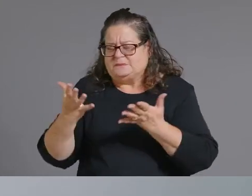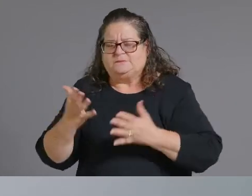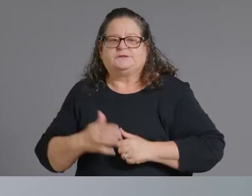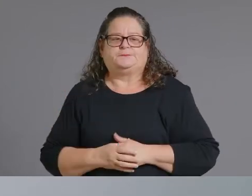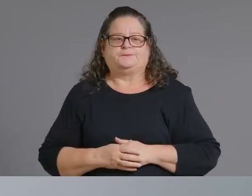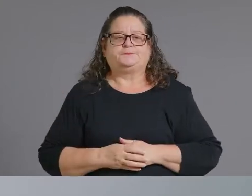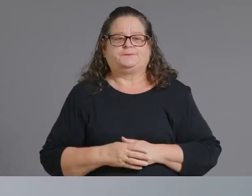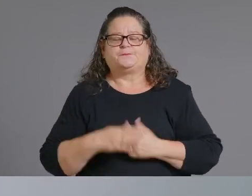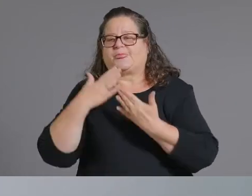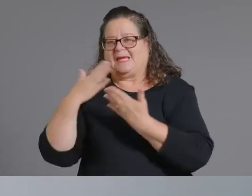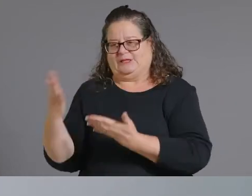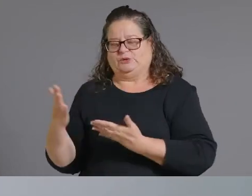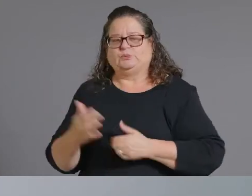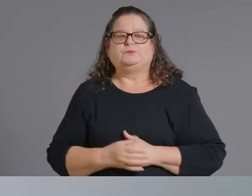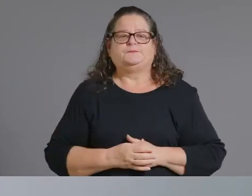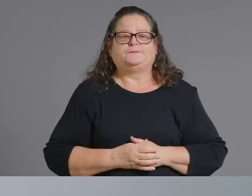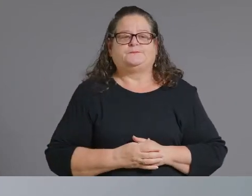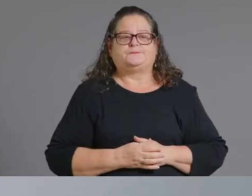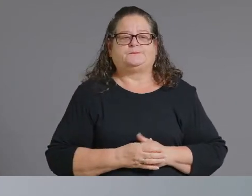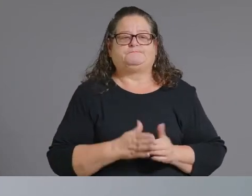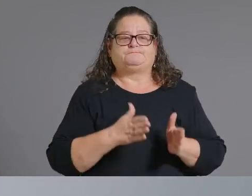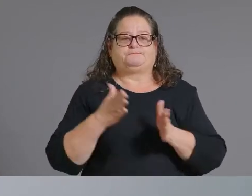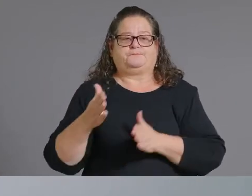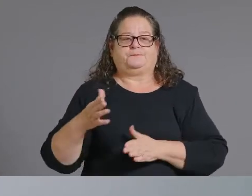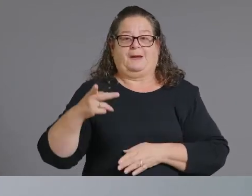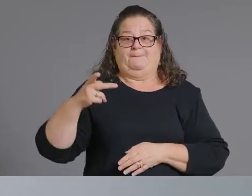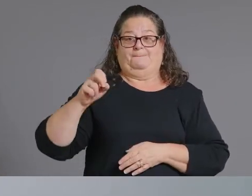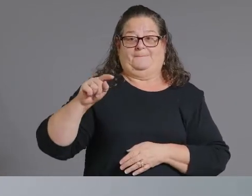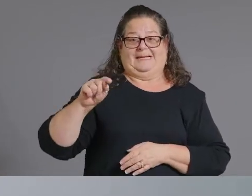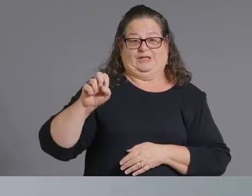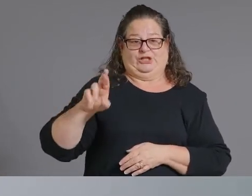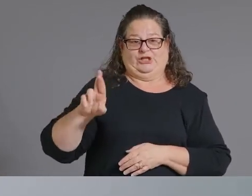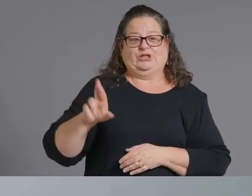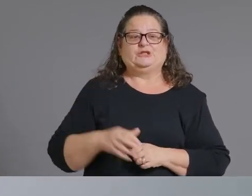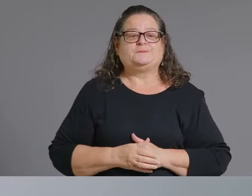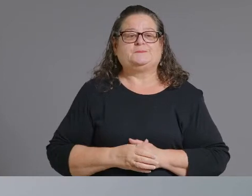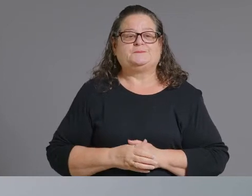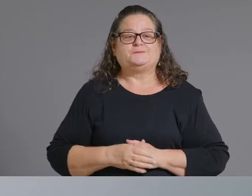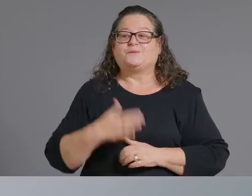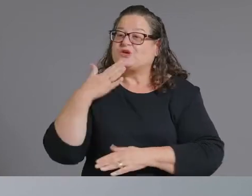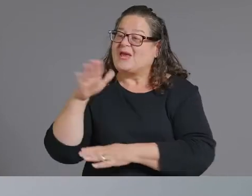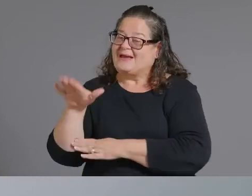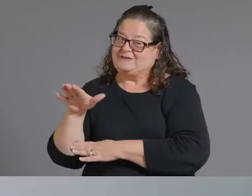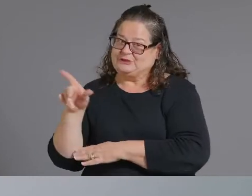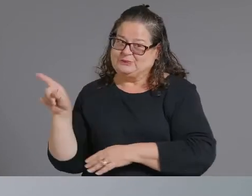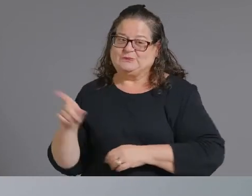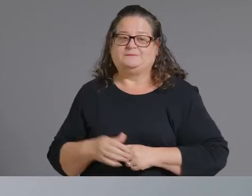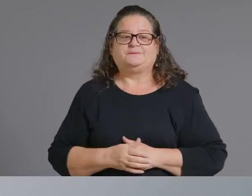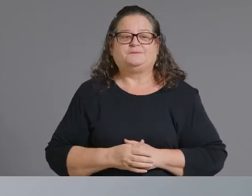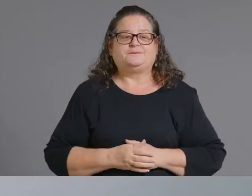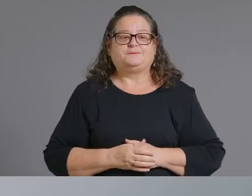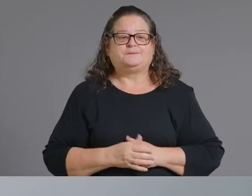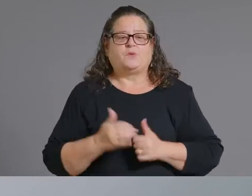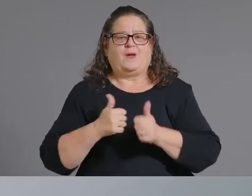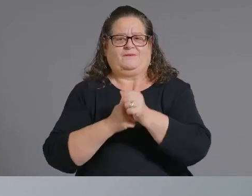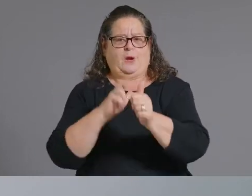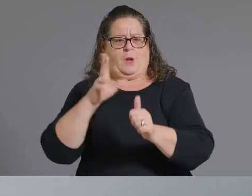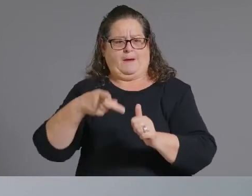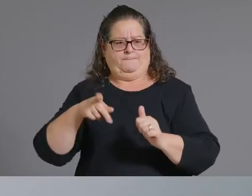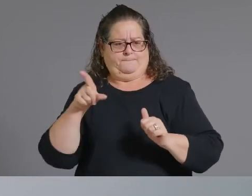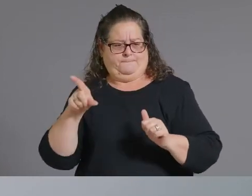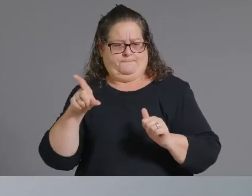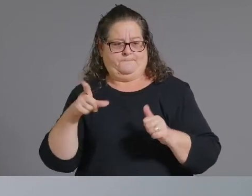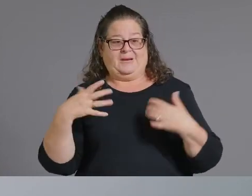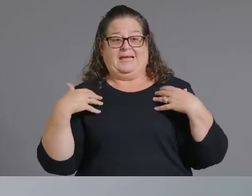peter hello dr chris good afternoon uh quick follow-up does health services have any money